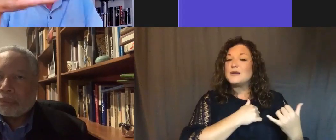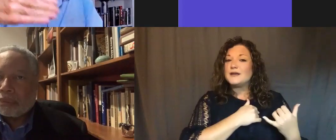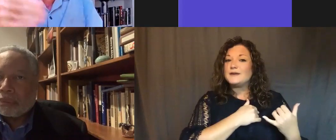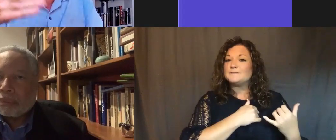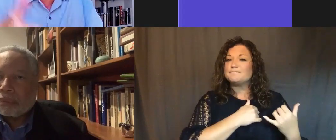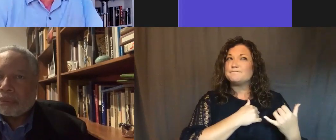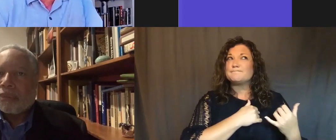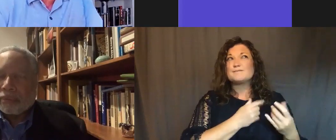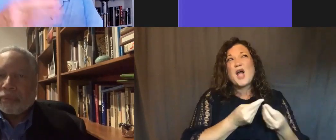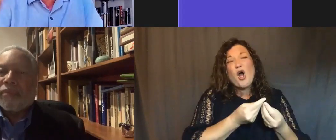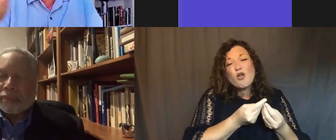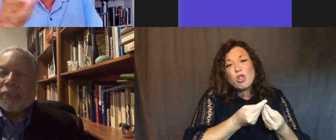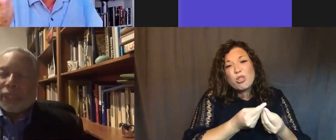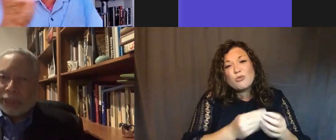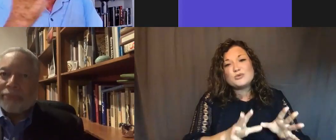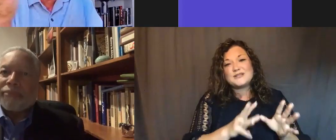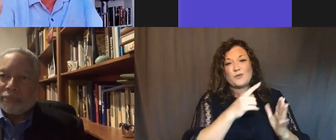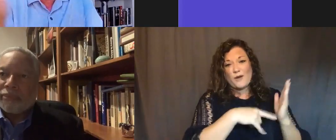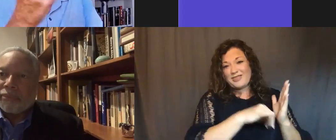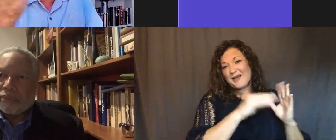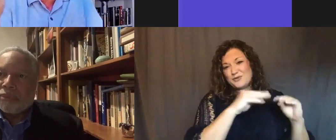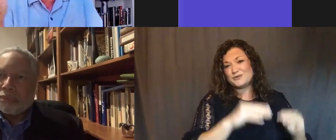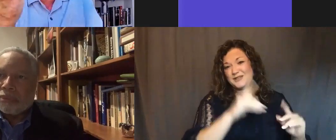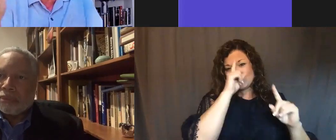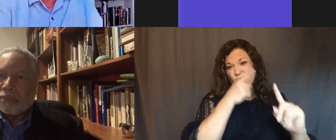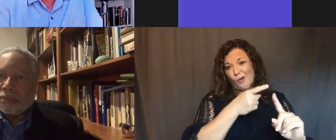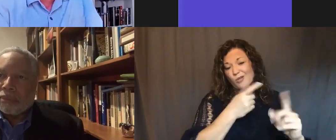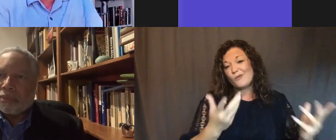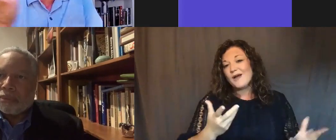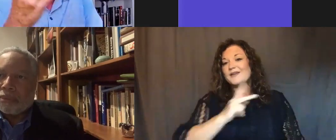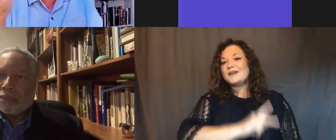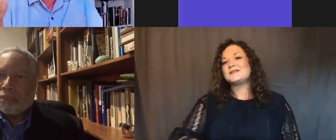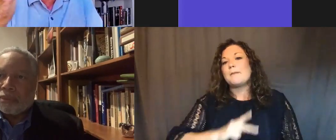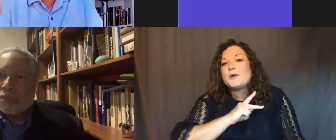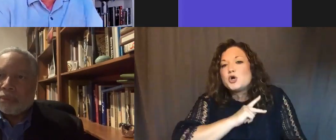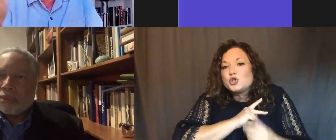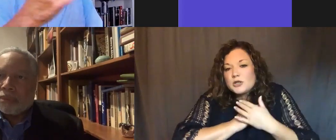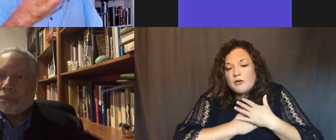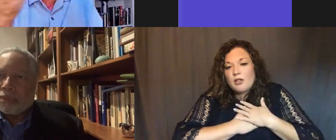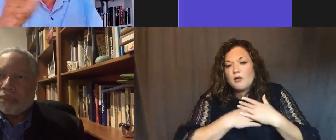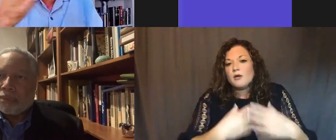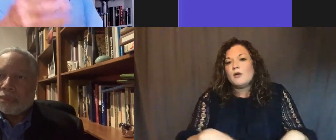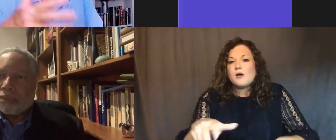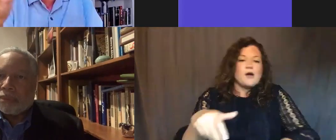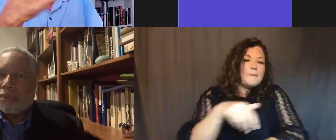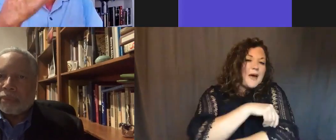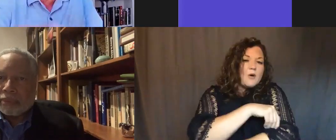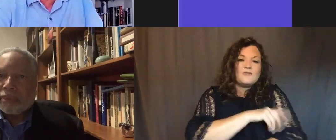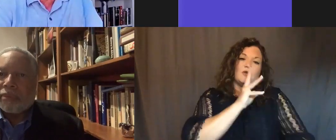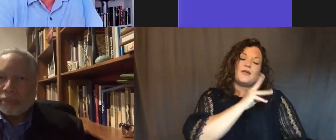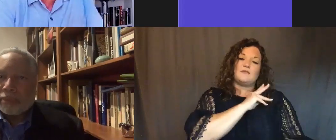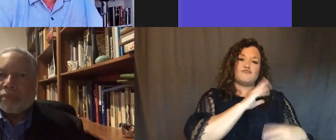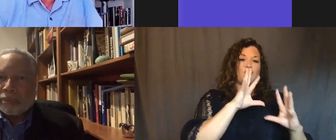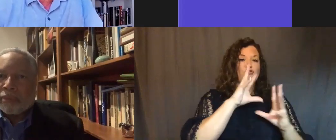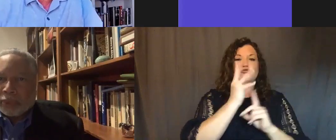this museum is trying to restore. And that is the things that are personal, so personal and powerful that they can transcend these cultural